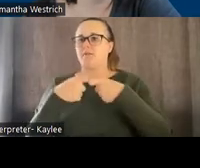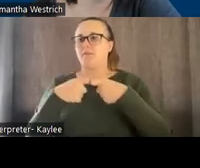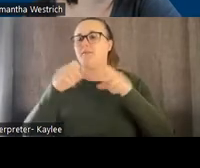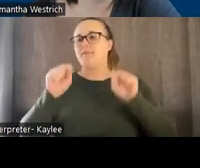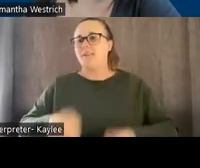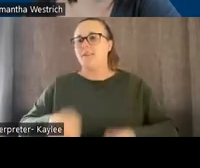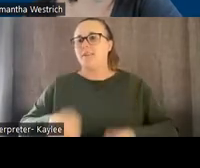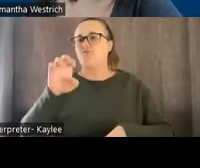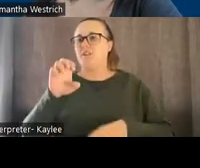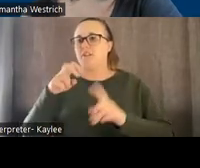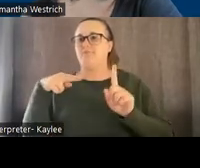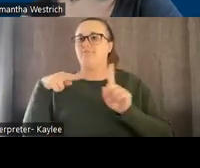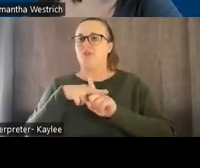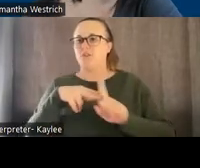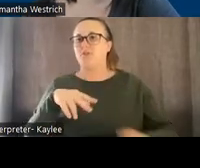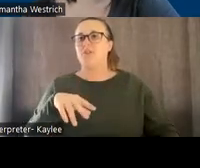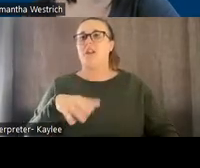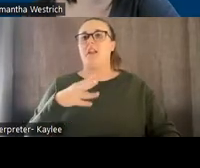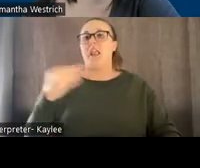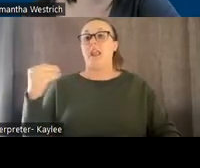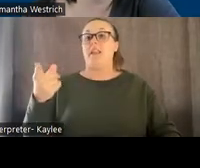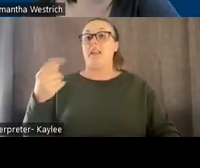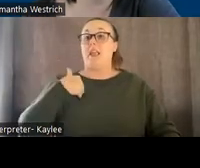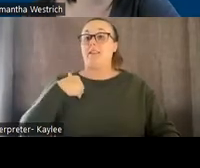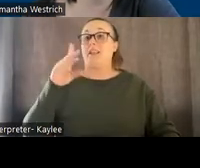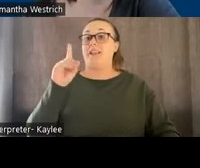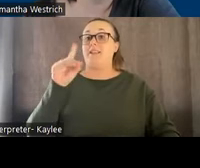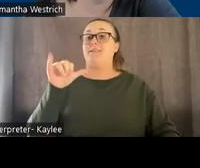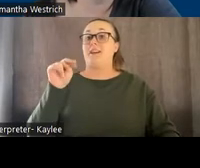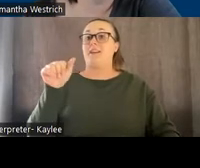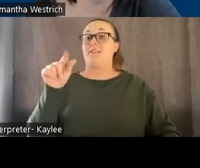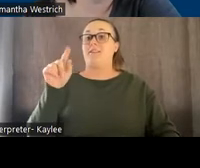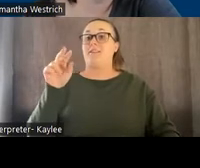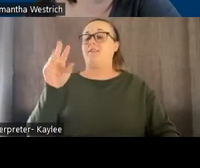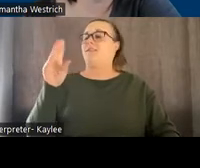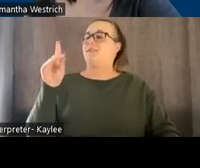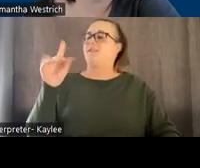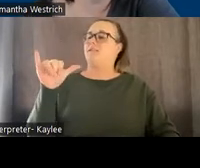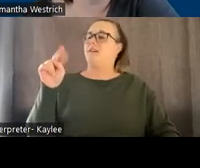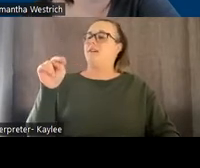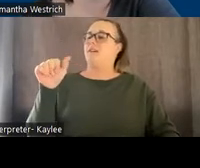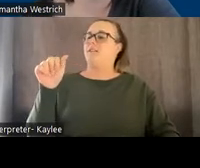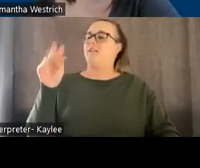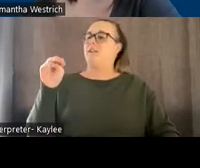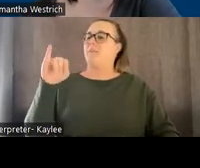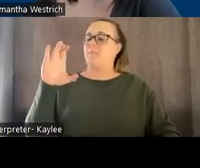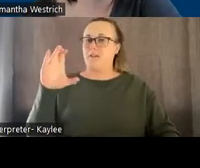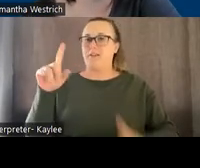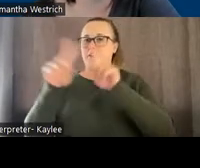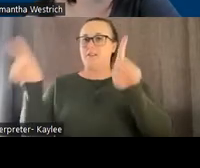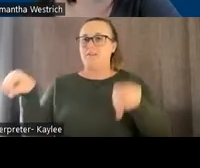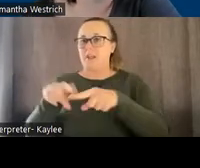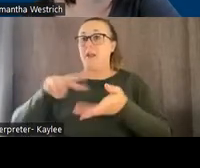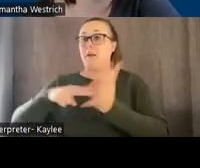dynamic display. So that's the opposite of a static display. So as a person is engaging with the device or pushing a button on the device,